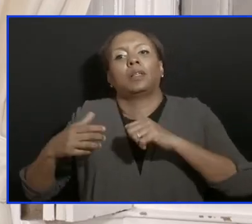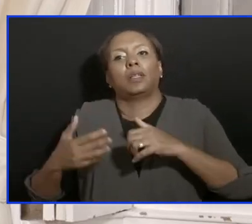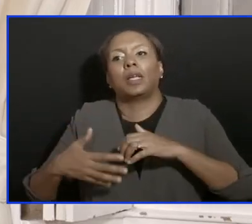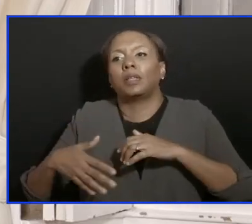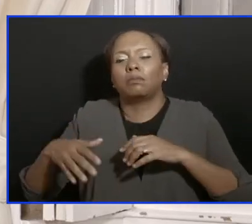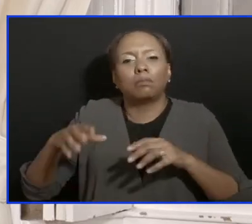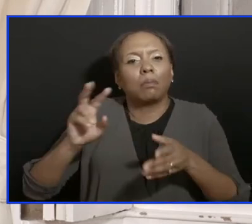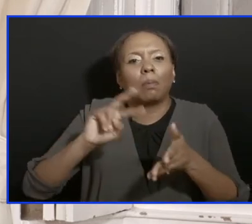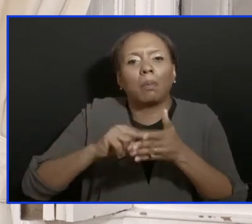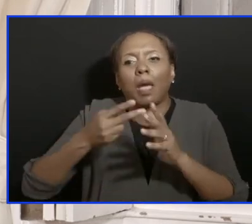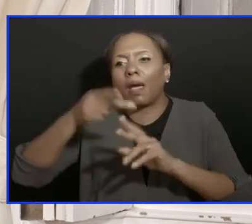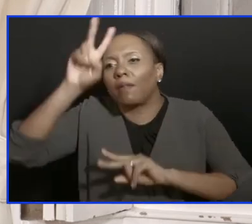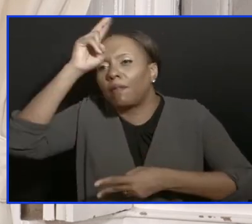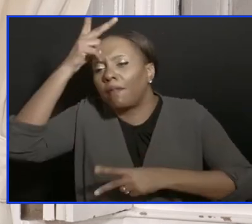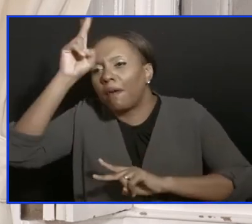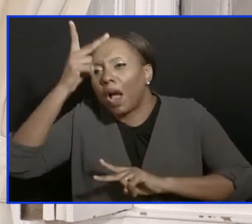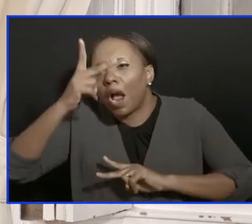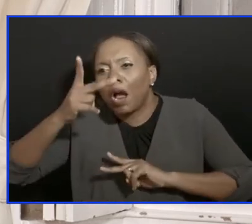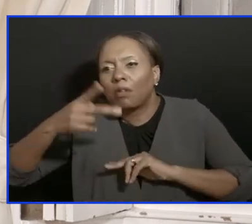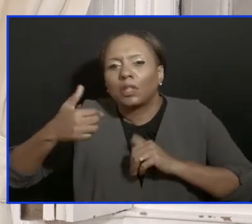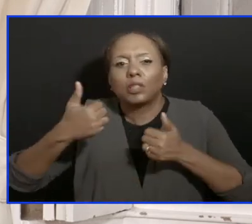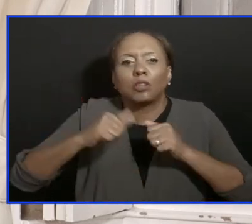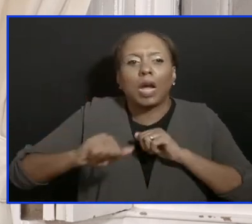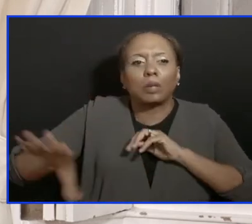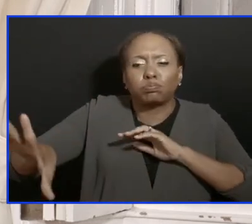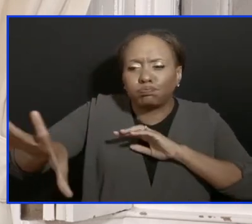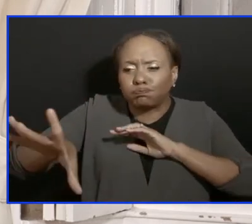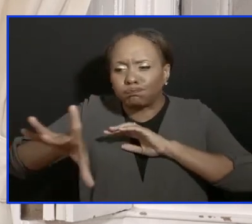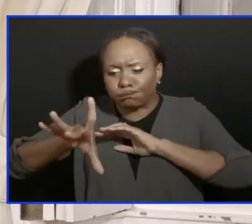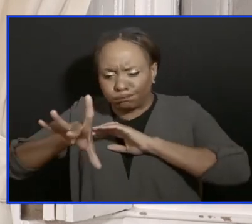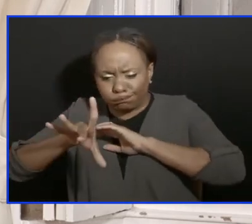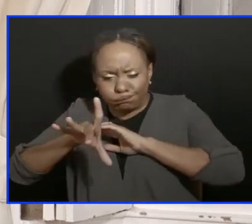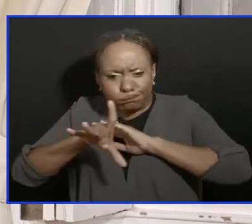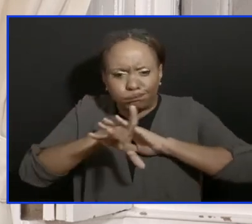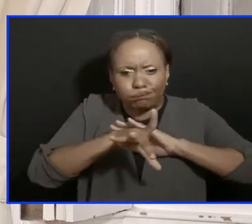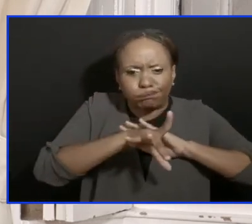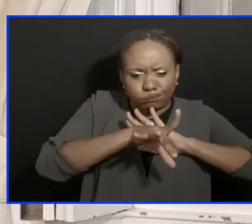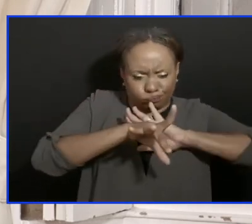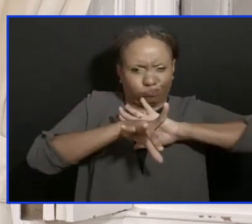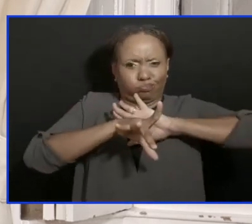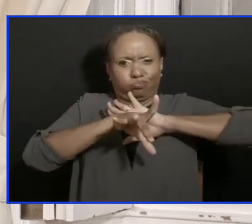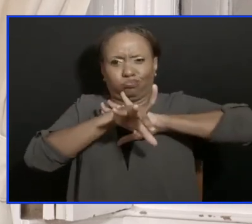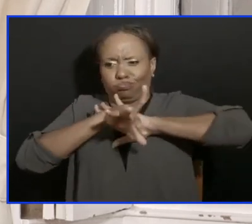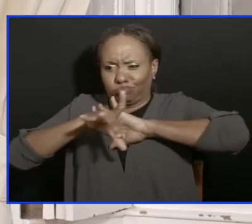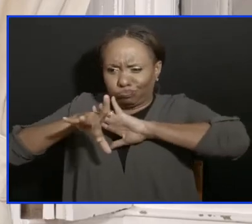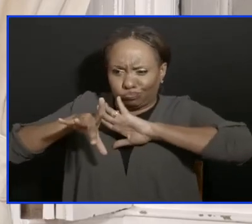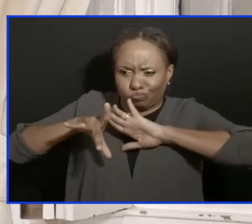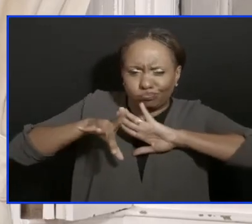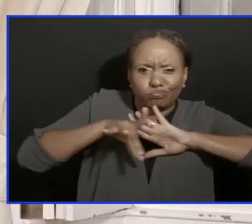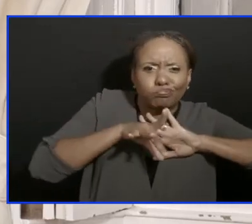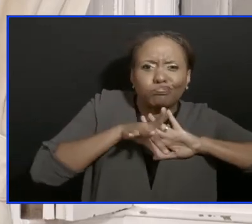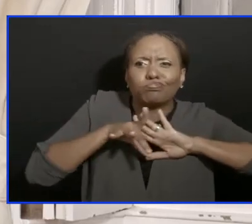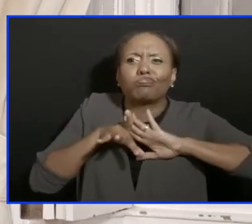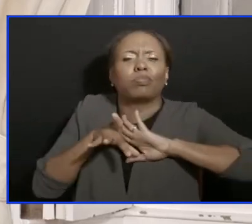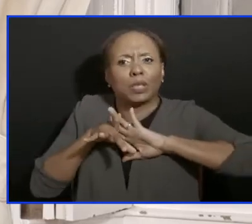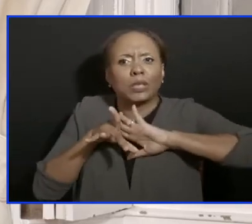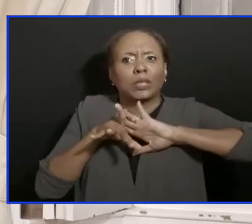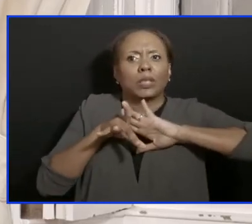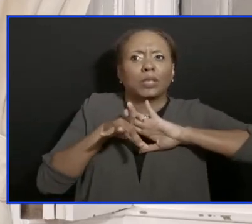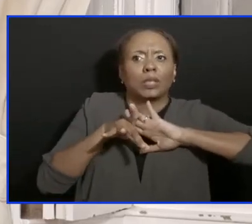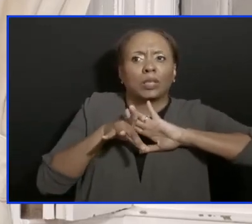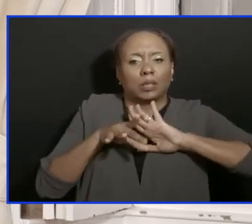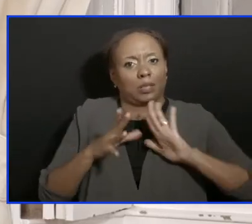And so at that point in time, we want to be able to prime persons so that when the real virus comes into the space, they can